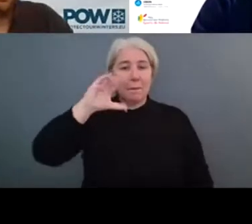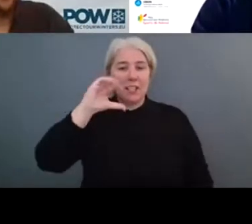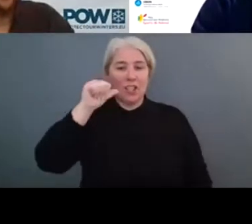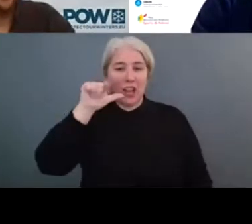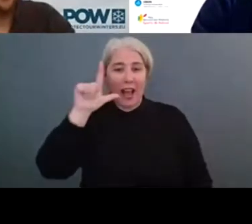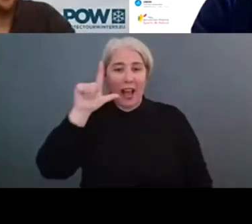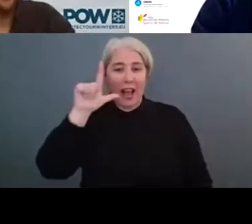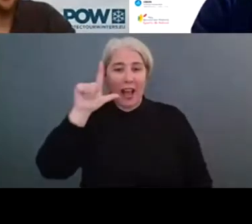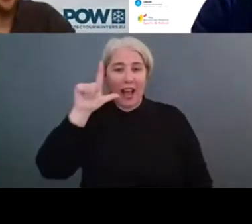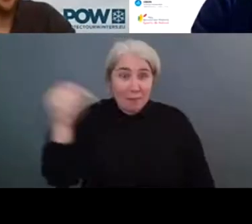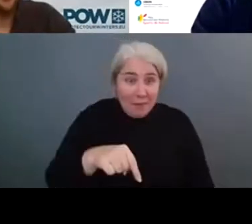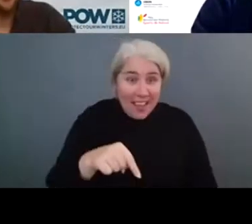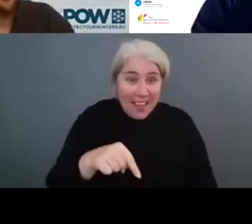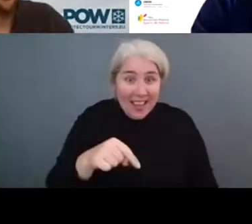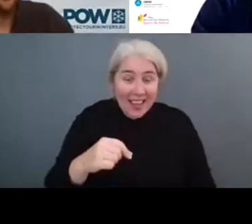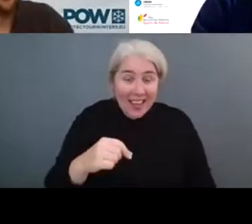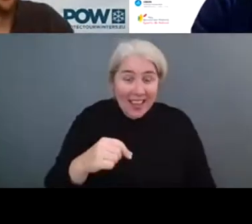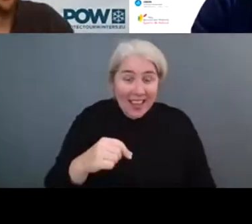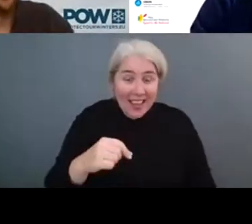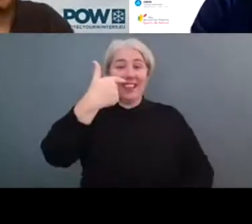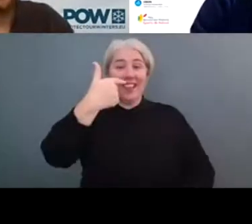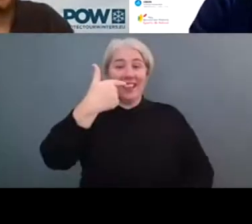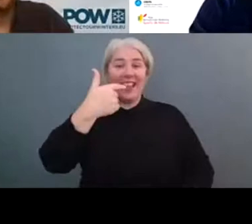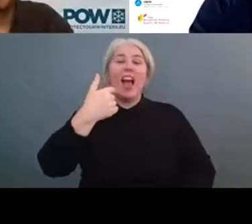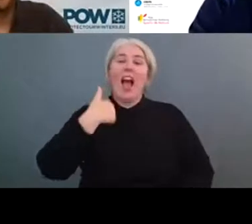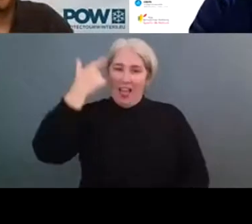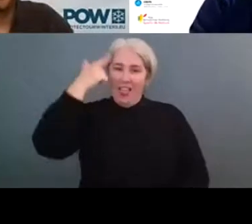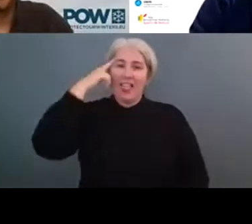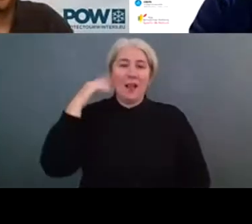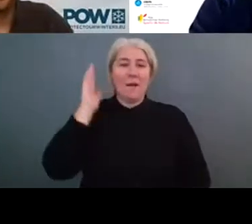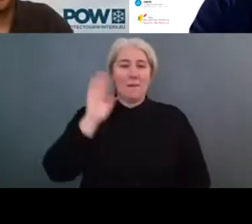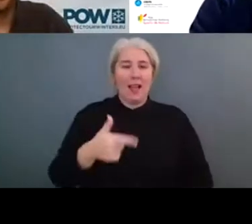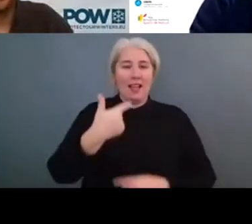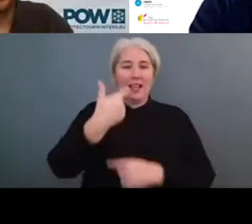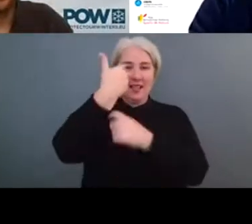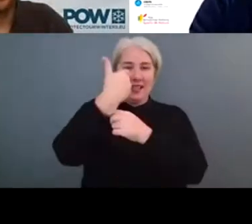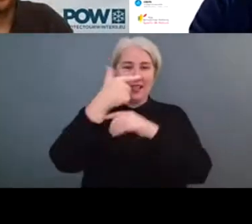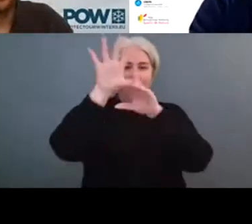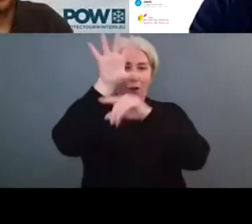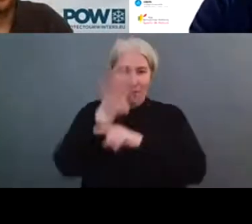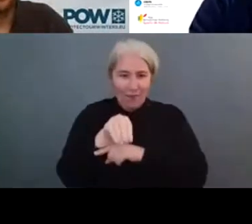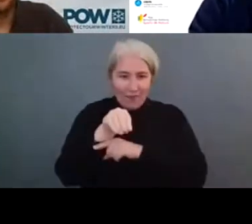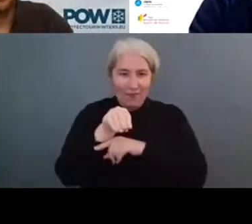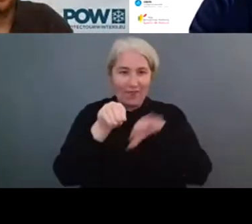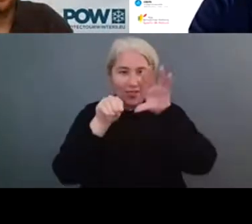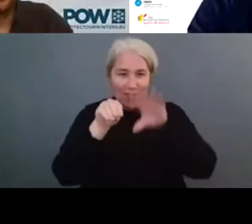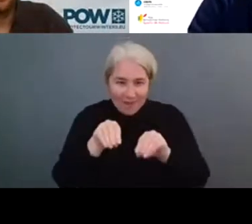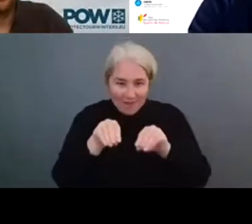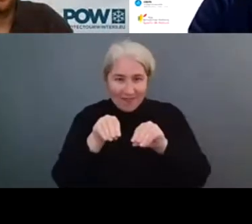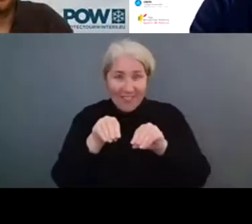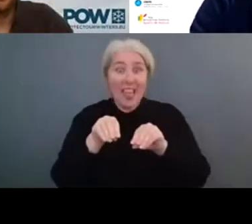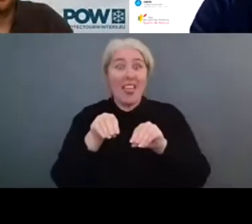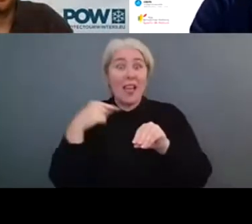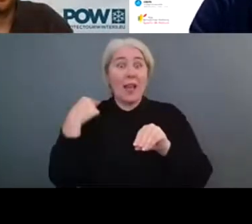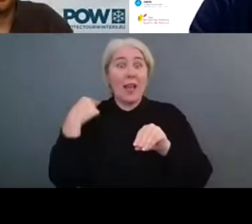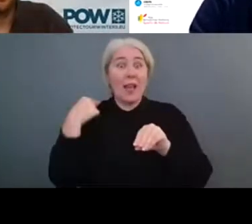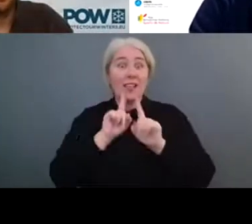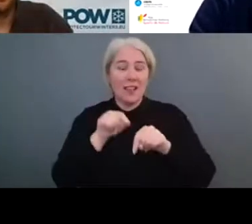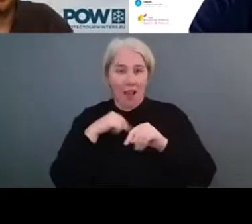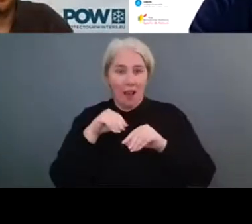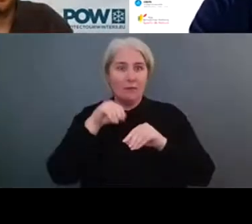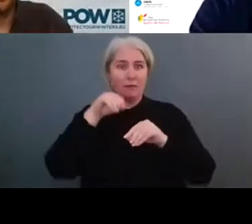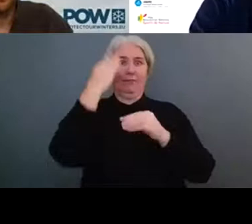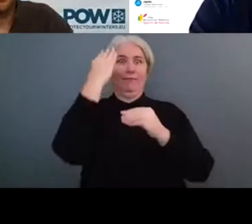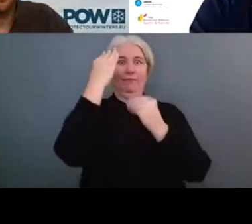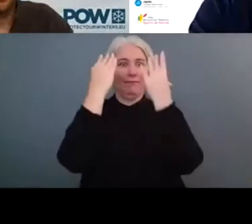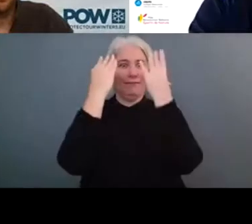Perfect. Used to switching off camera and mic. So yeah, I cannot agree more. I like the quotation